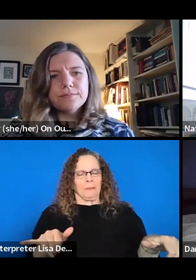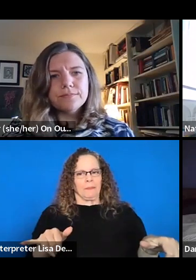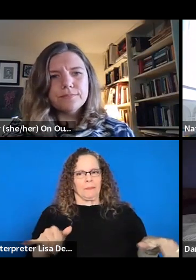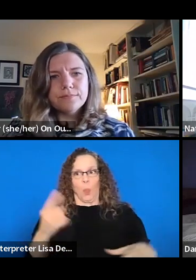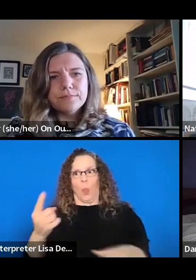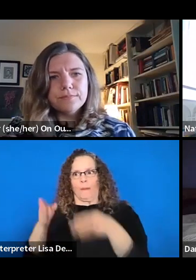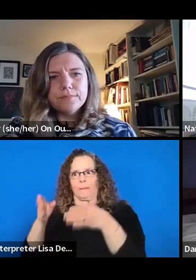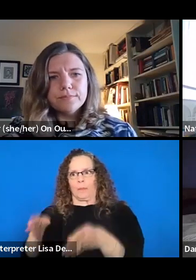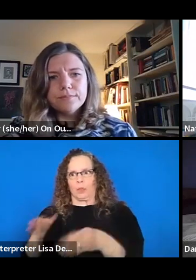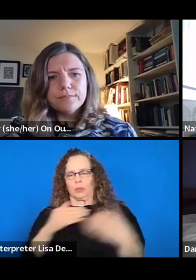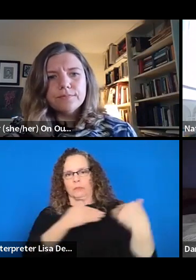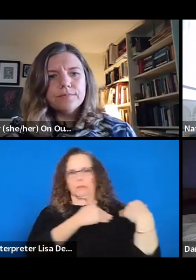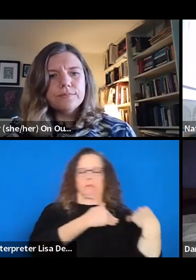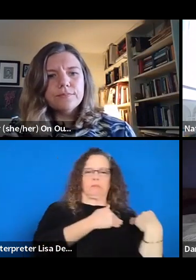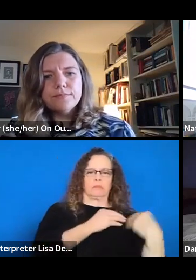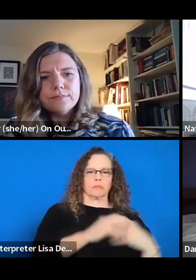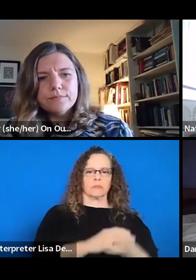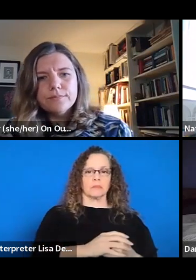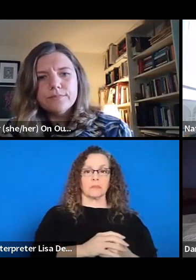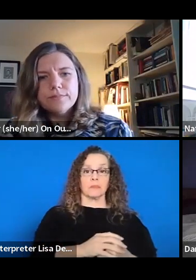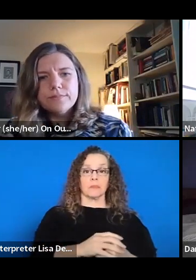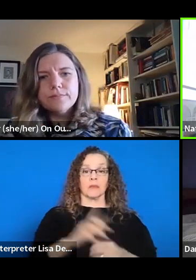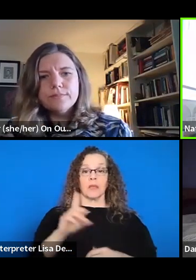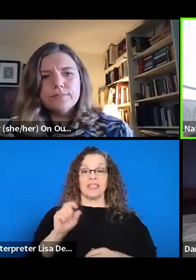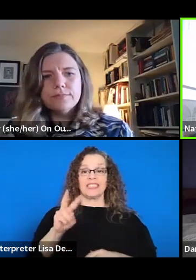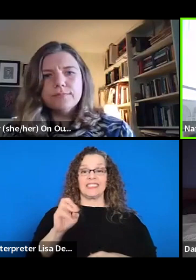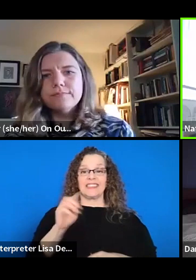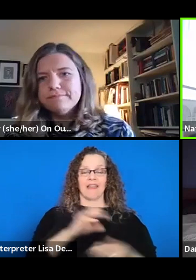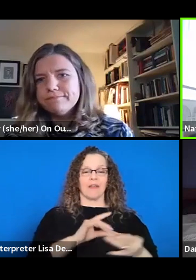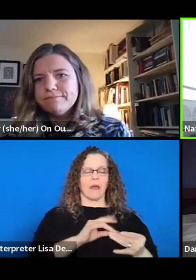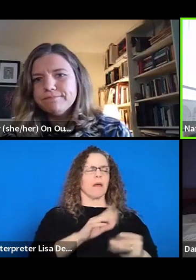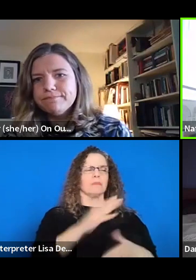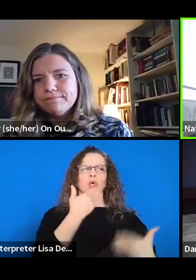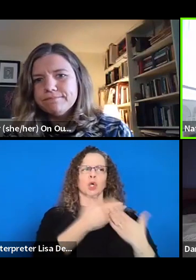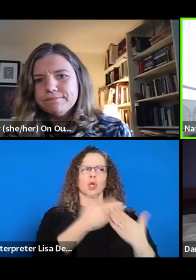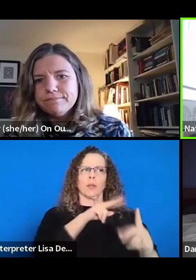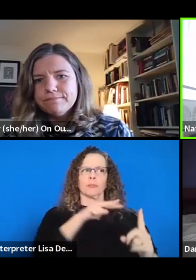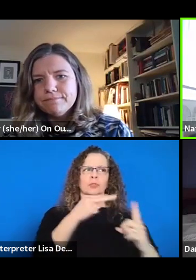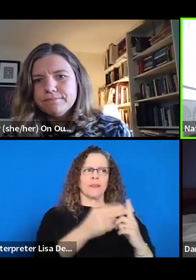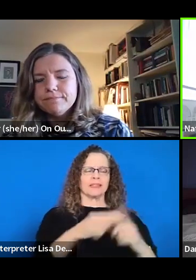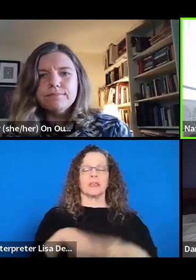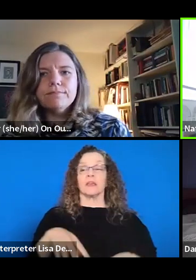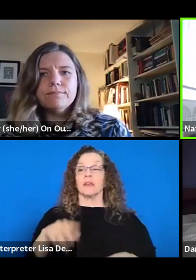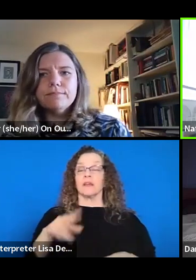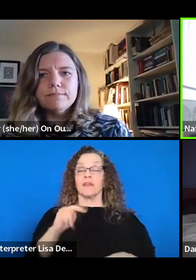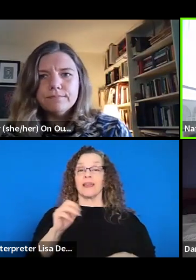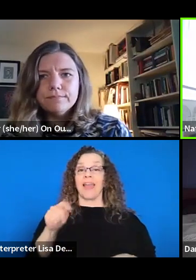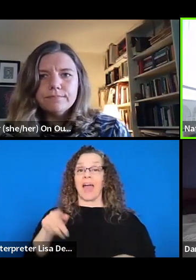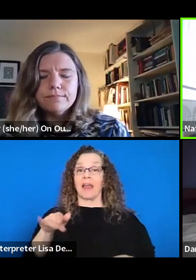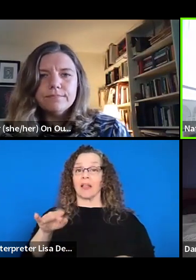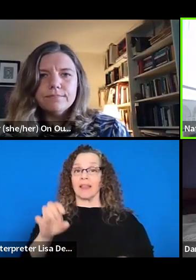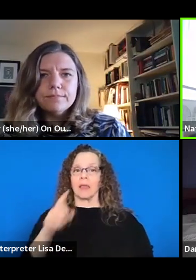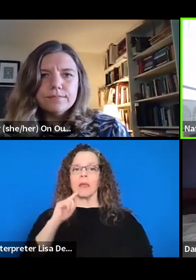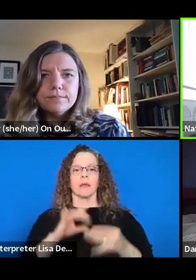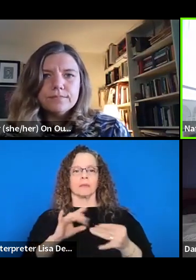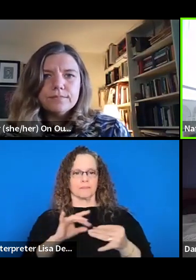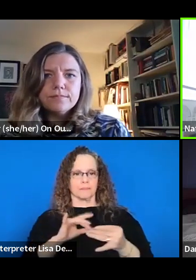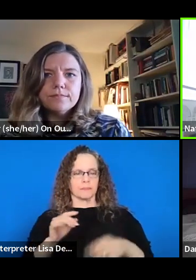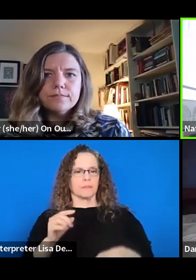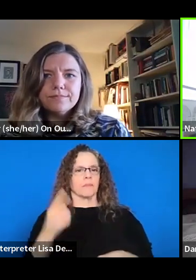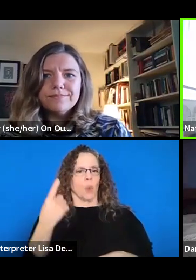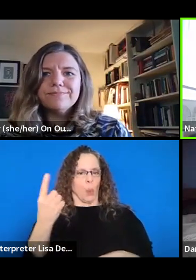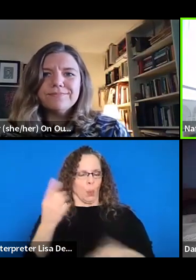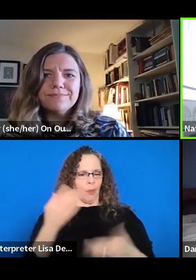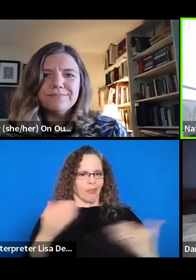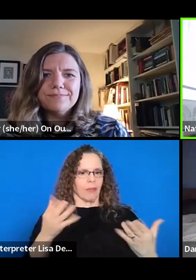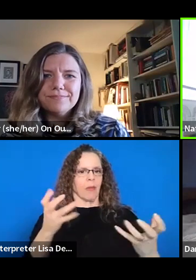Yeah, that's great perspective. Natalie, you want to jump in? Yeah, I just want to offer that, um, one of the folks who we interviewed in the book, Beth Lake, who's